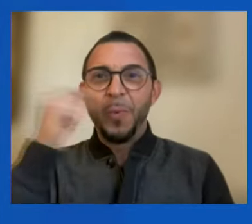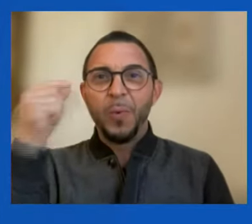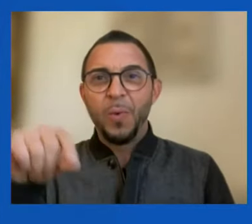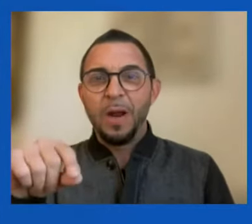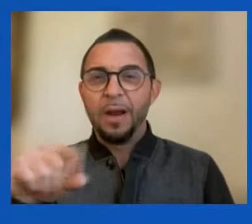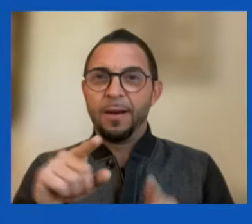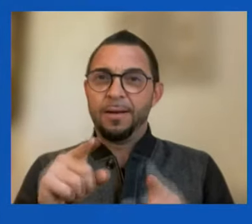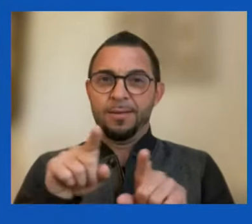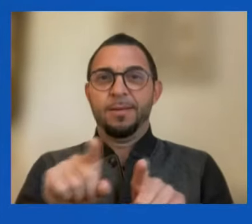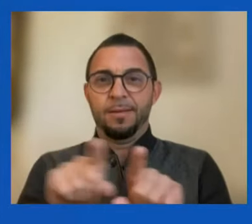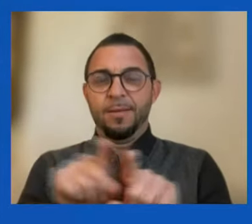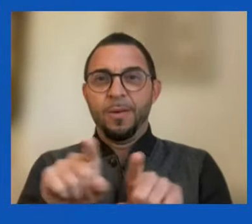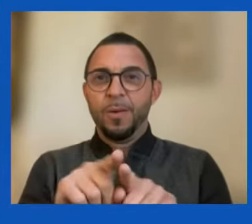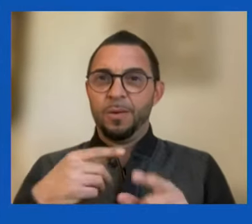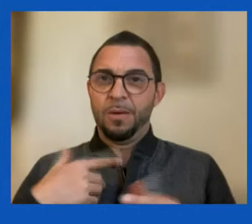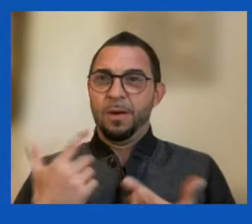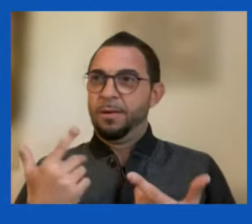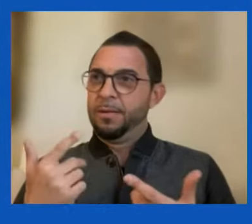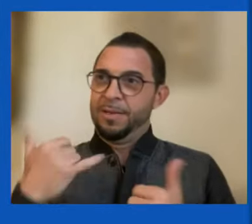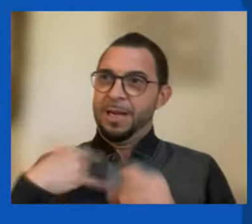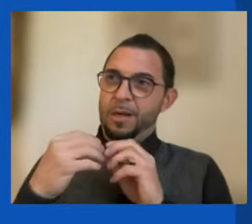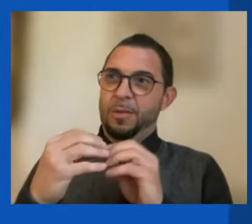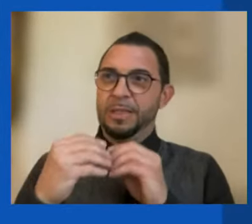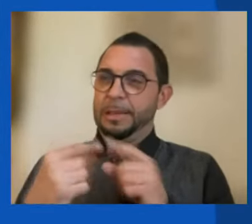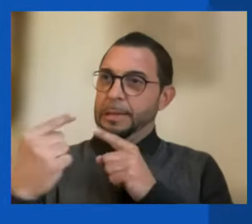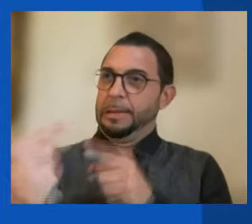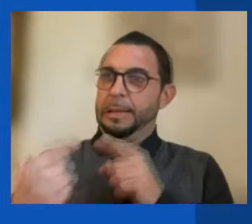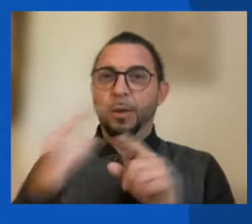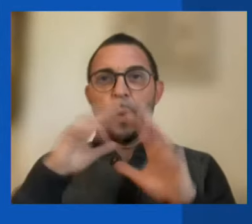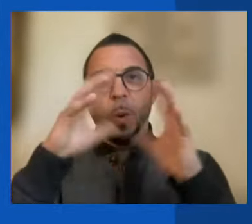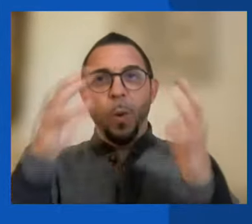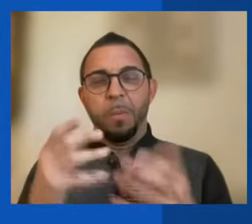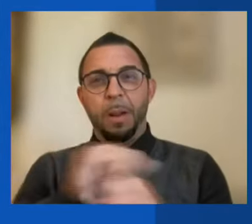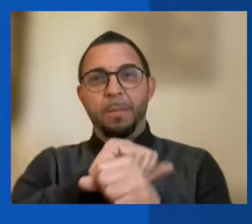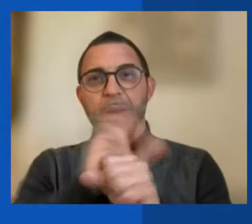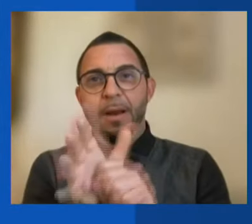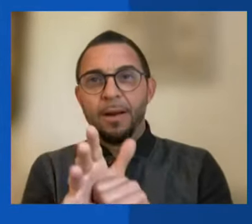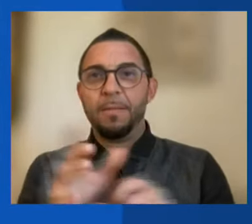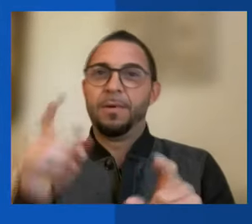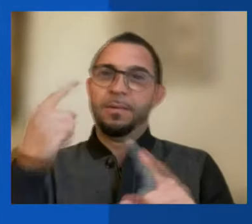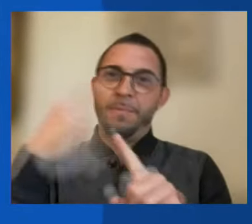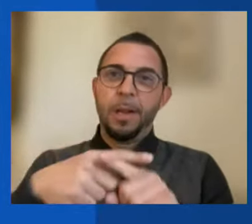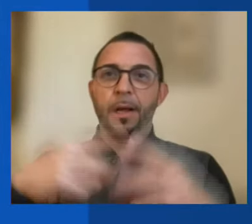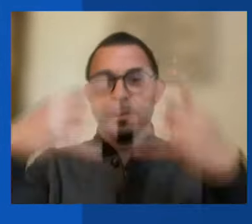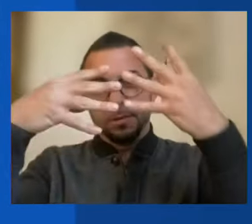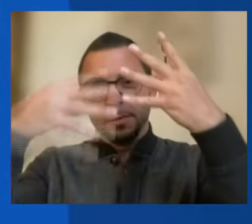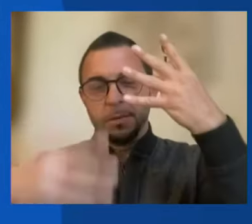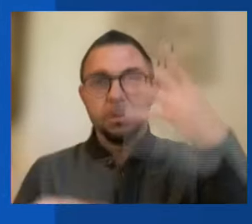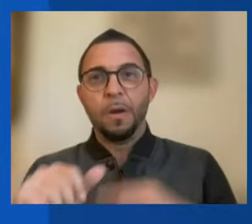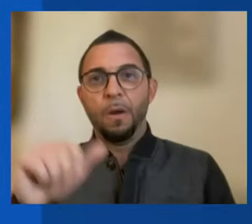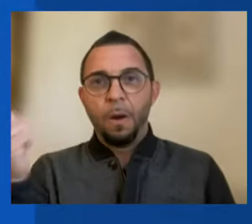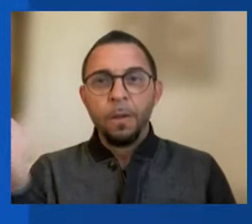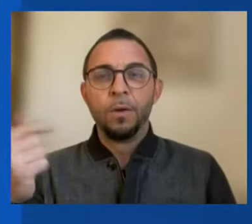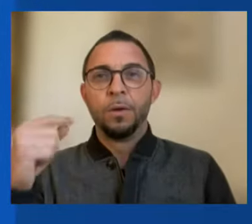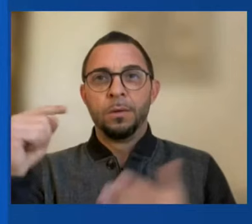lingering fight against a global pandemic and a long list of other initiatives underway.